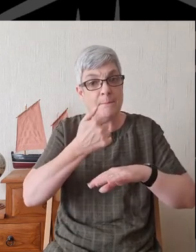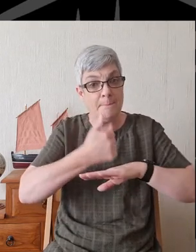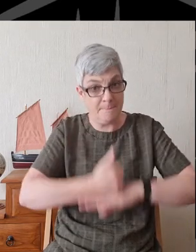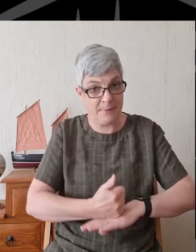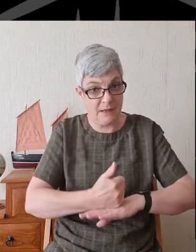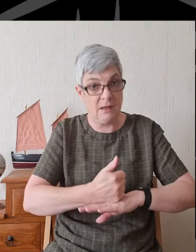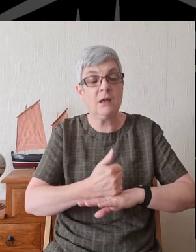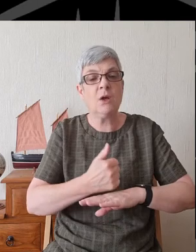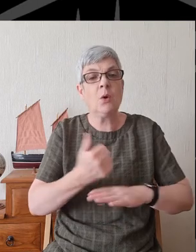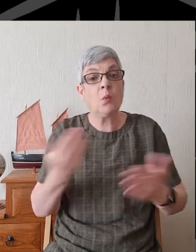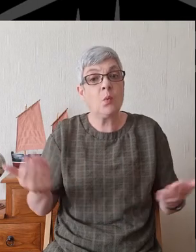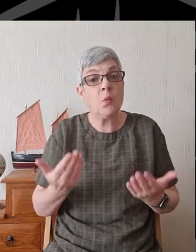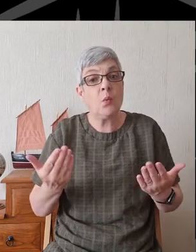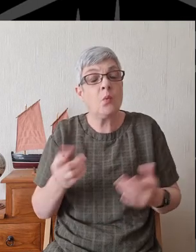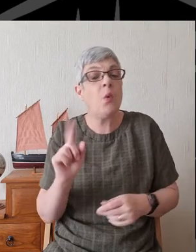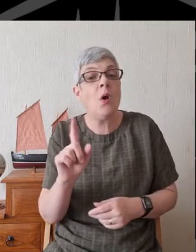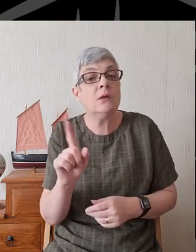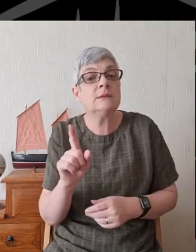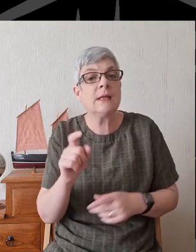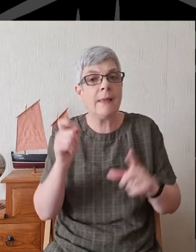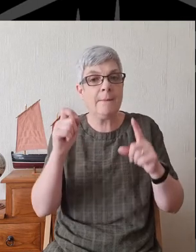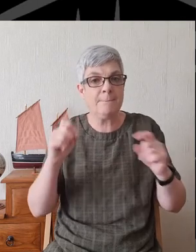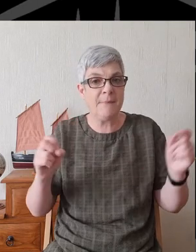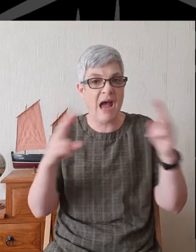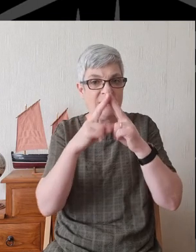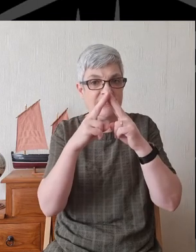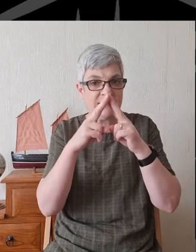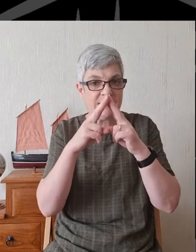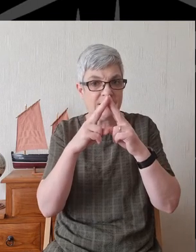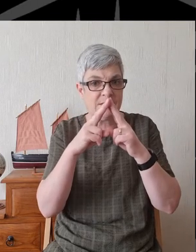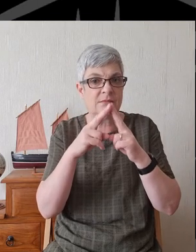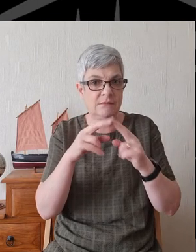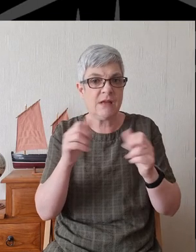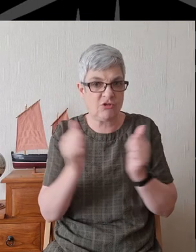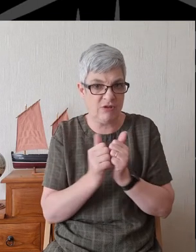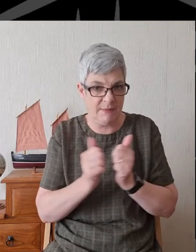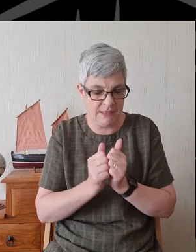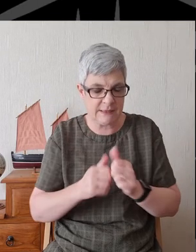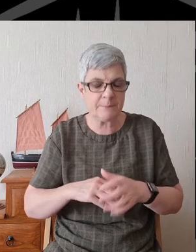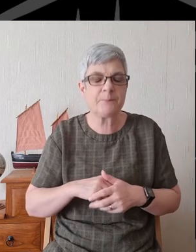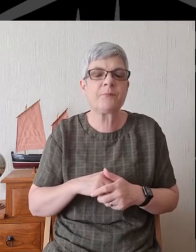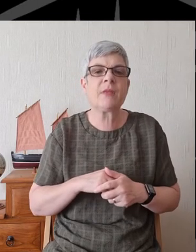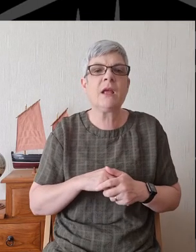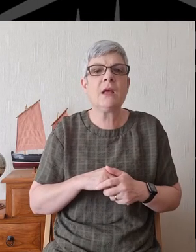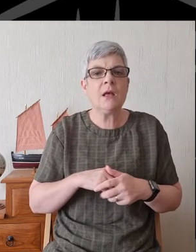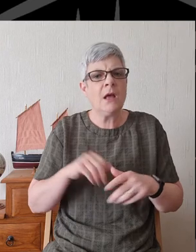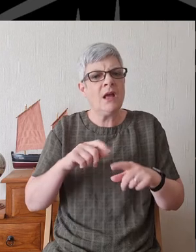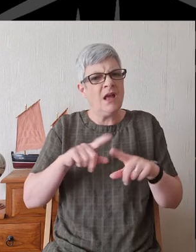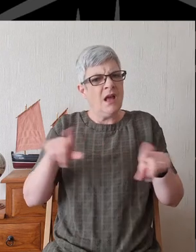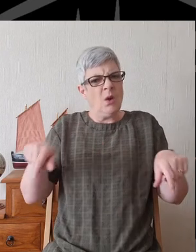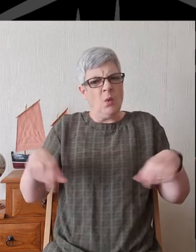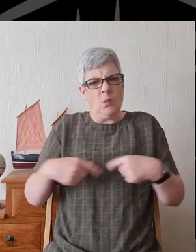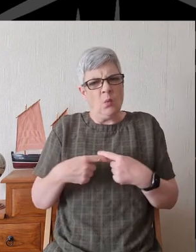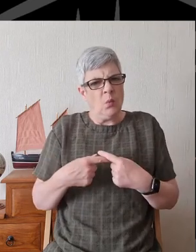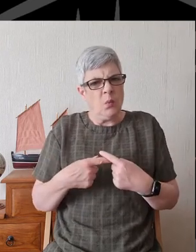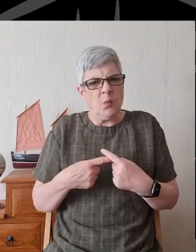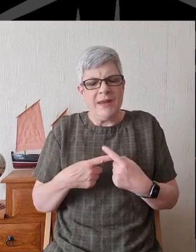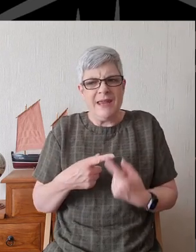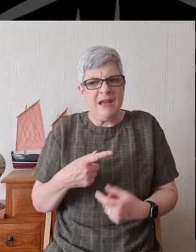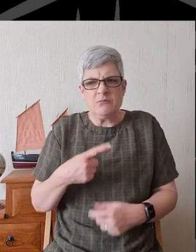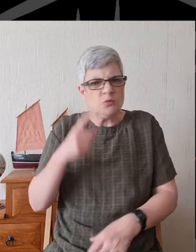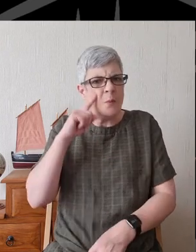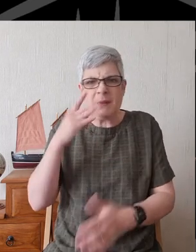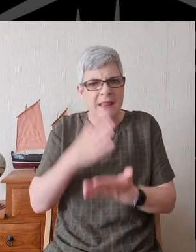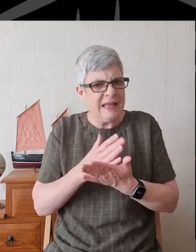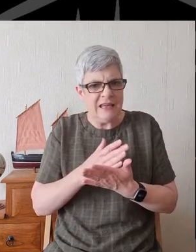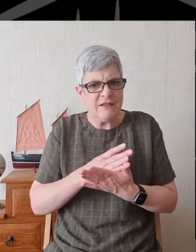2015 Lord, we are among Those who believe That the earth Is not ours But yours